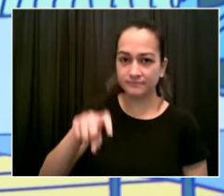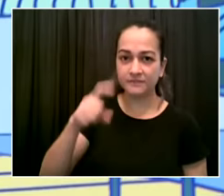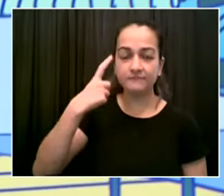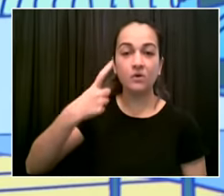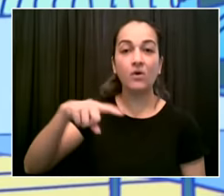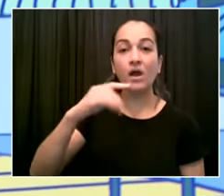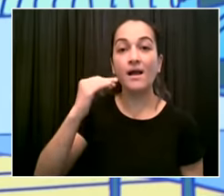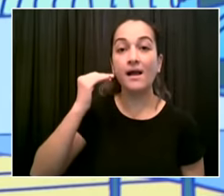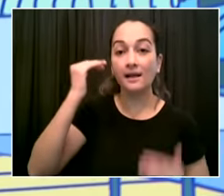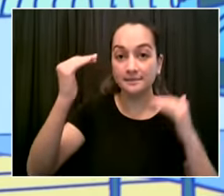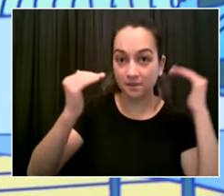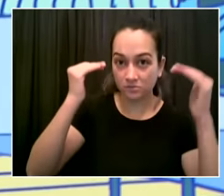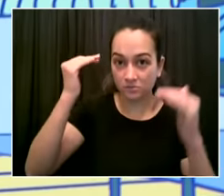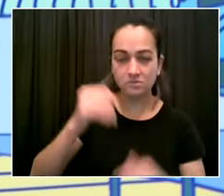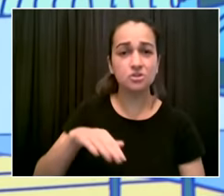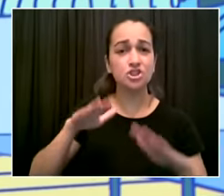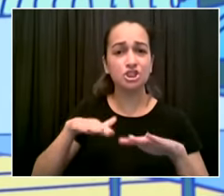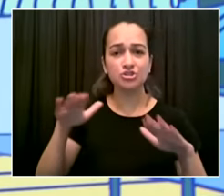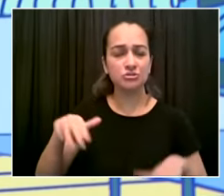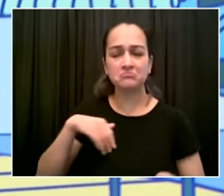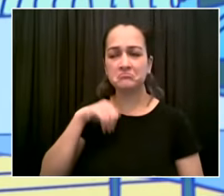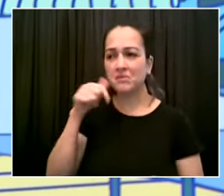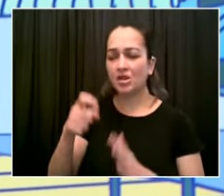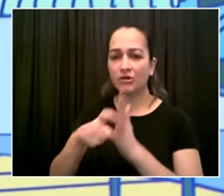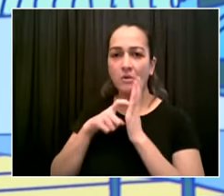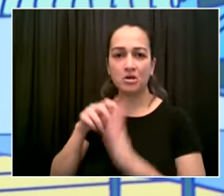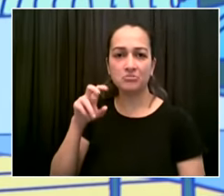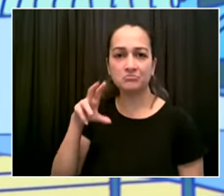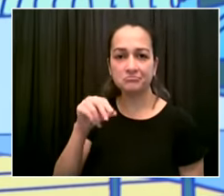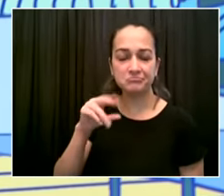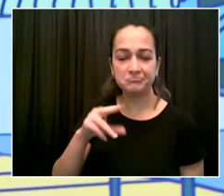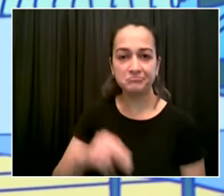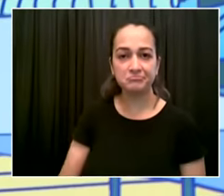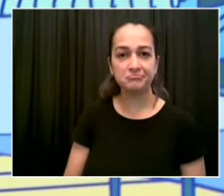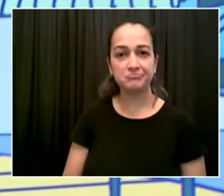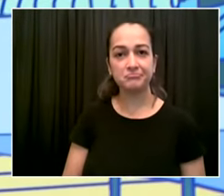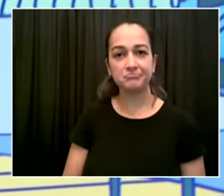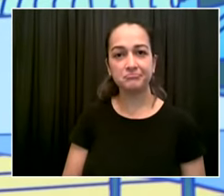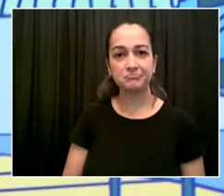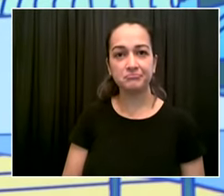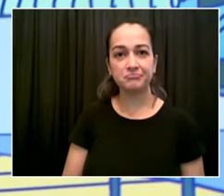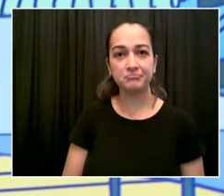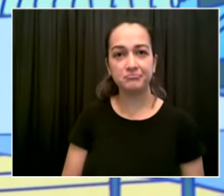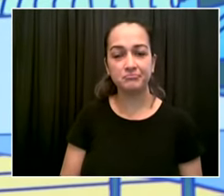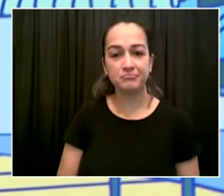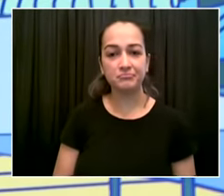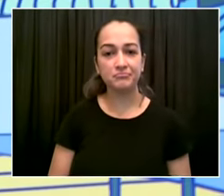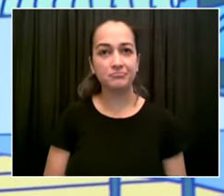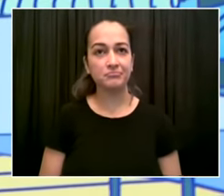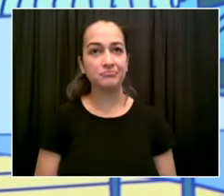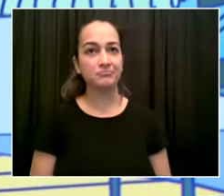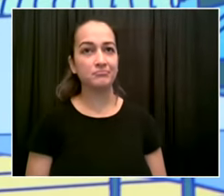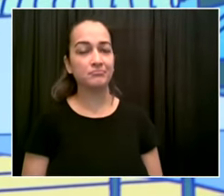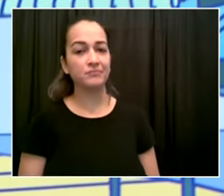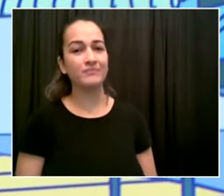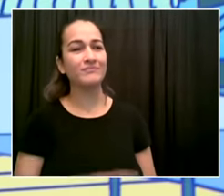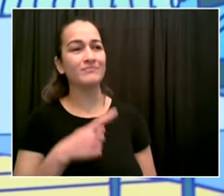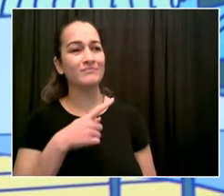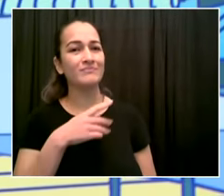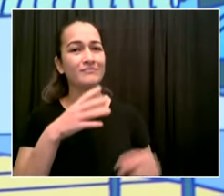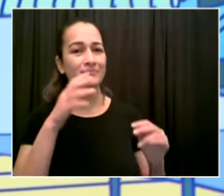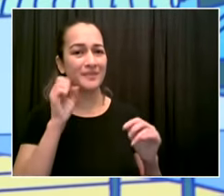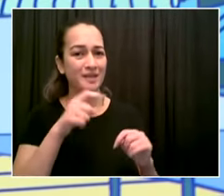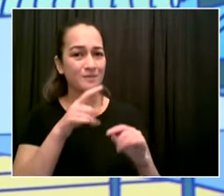question um is um can you talk a little bit about the new governor of new york um you mentioned earlier today on a different news